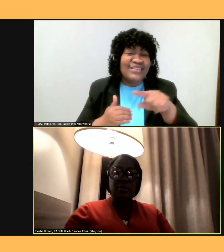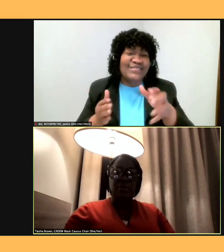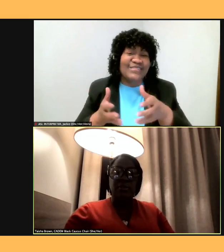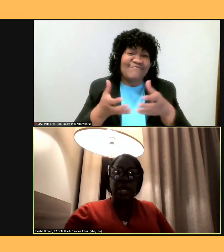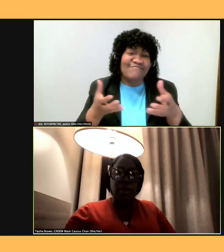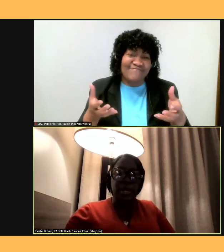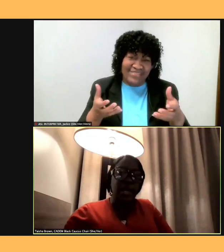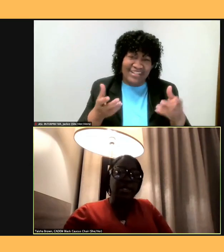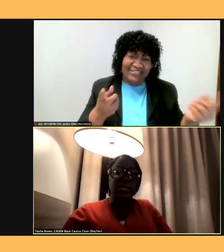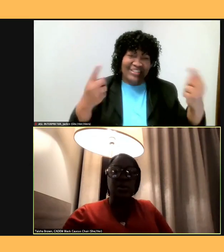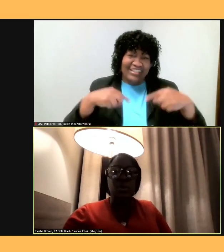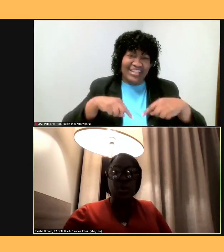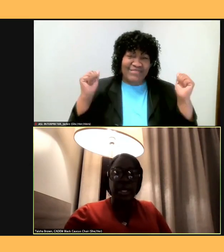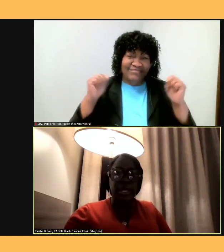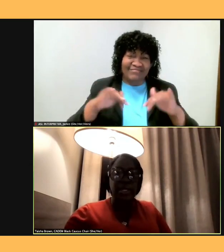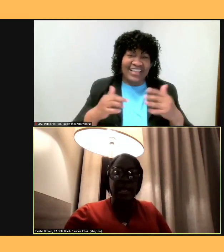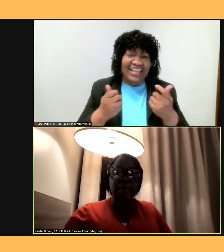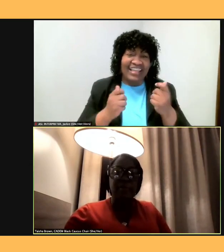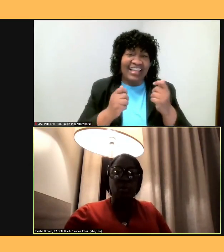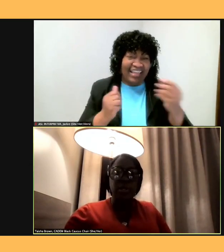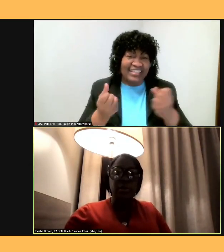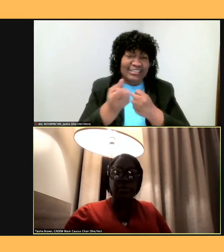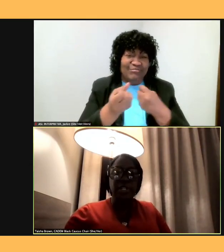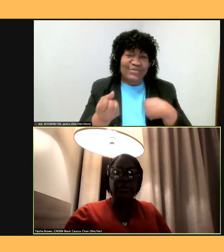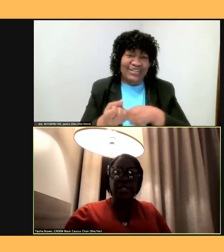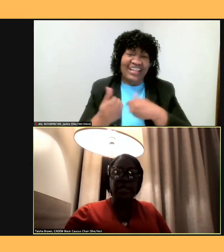out and supporting us. Have a wonderful evening.